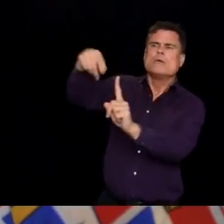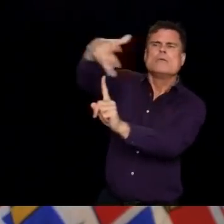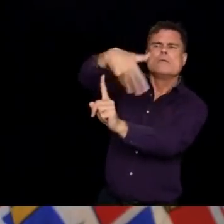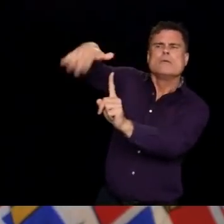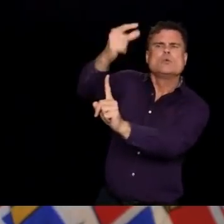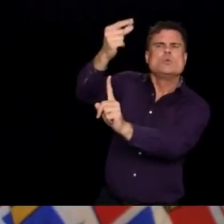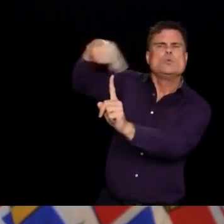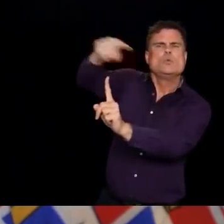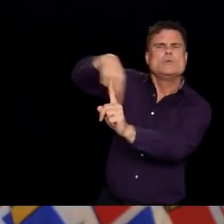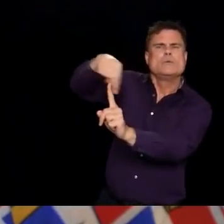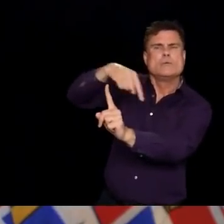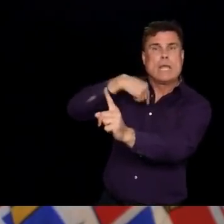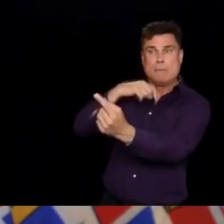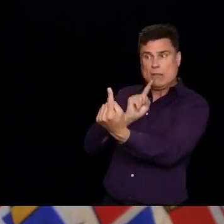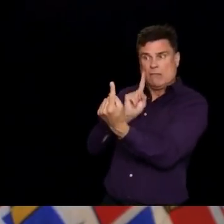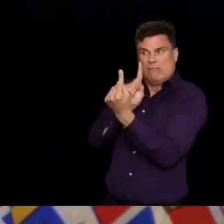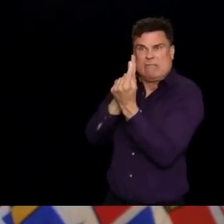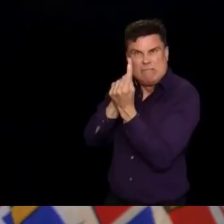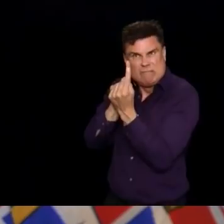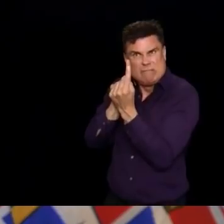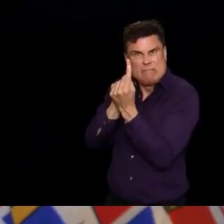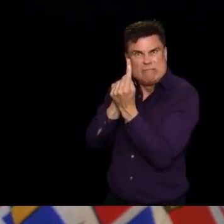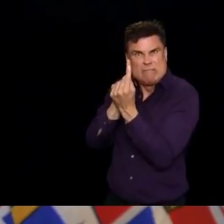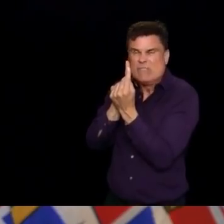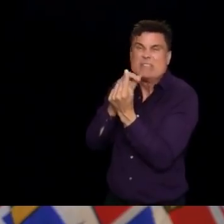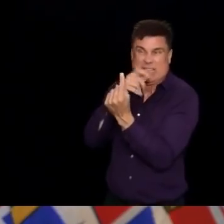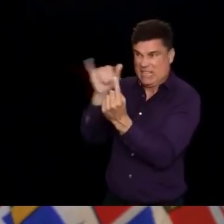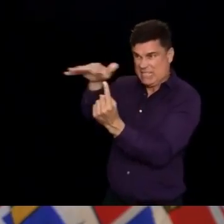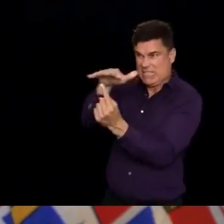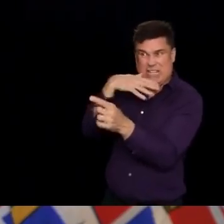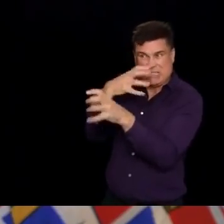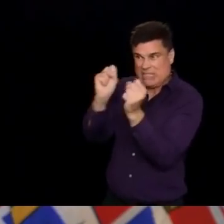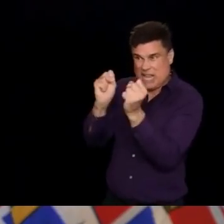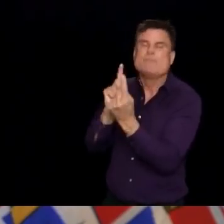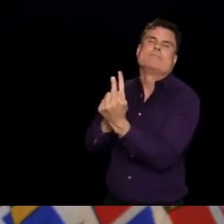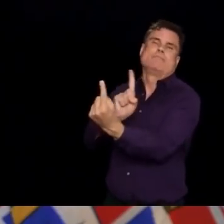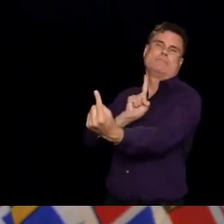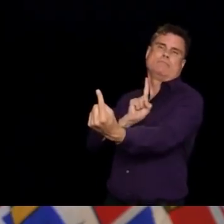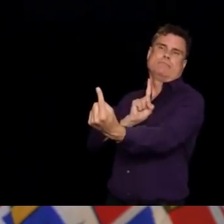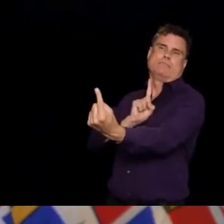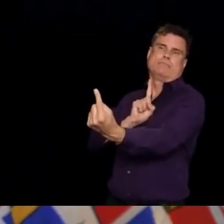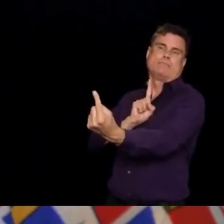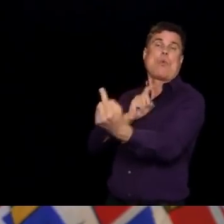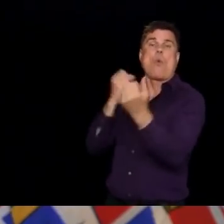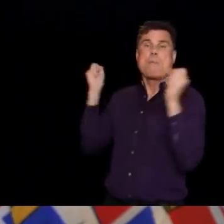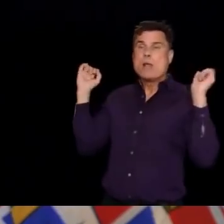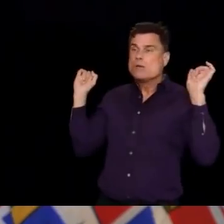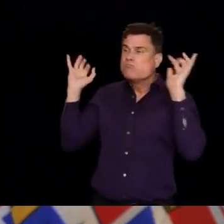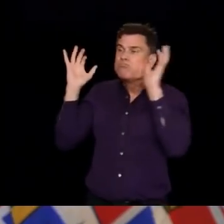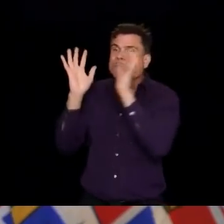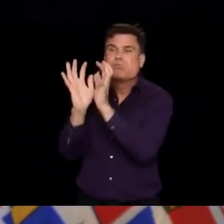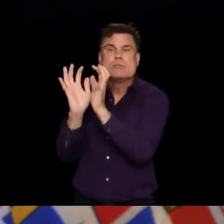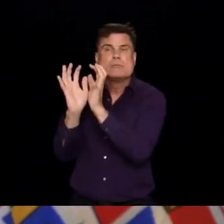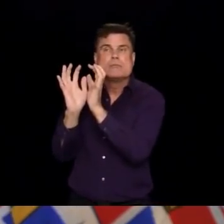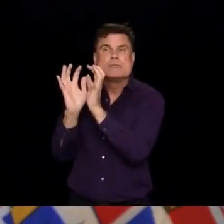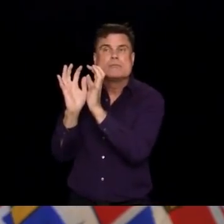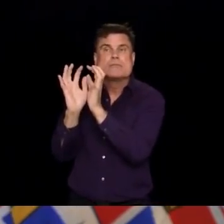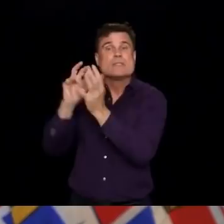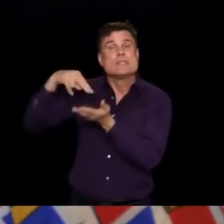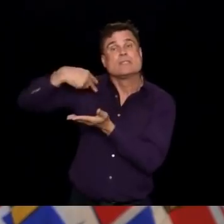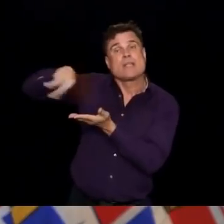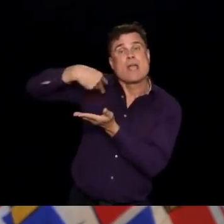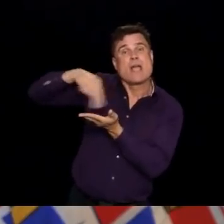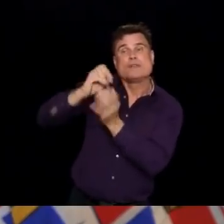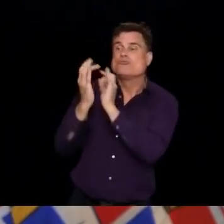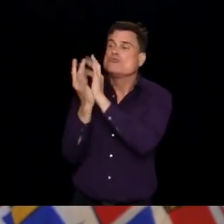it is regardless of what size particle that you are breathing in at that point. So those are the situations that